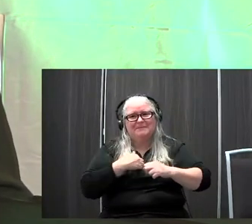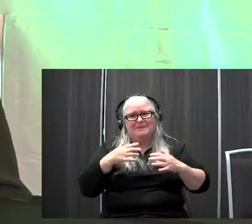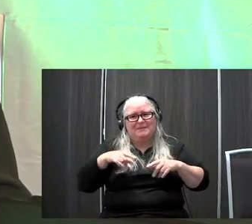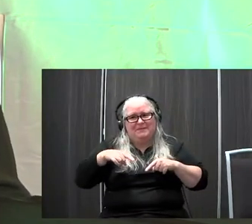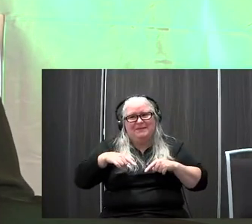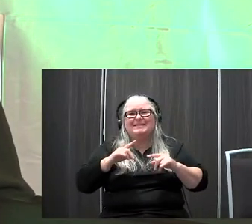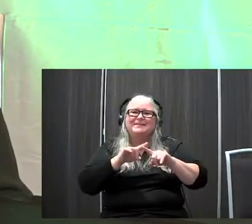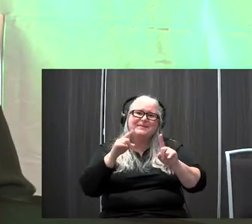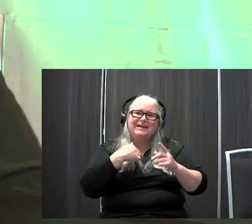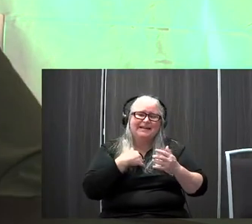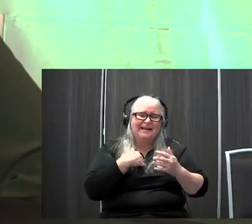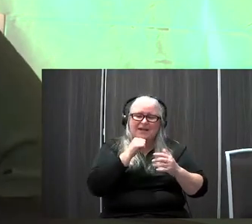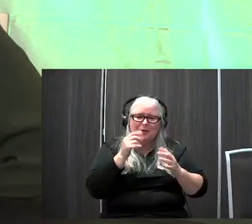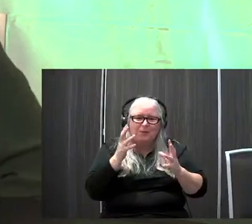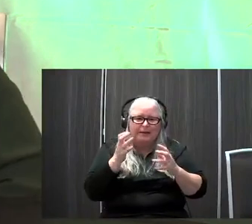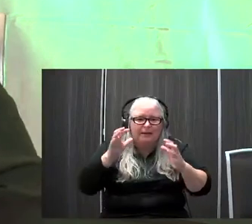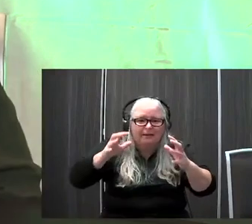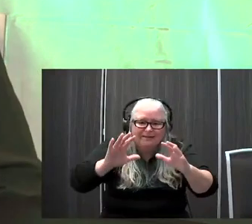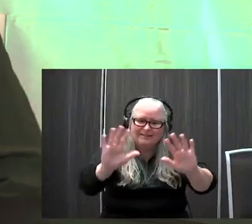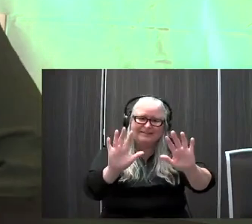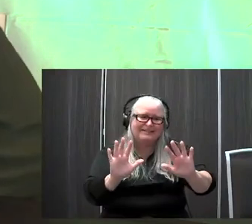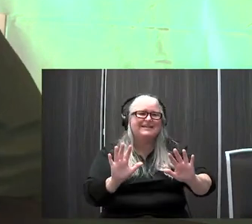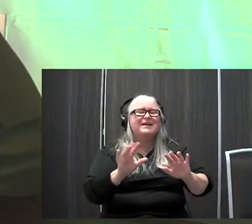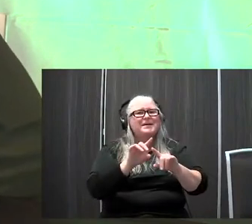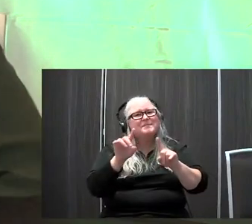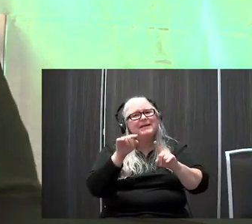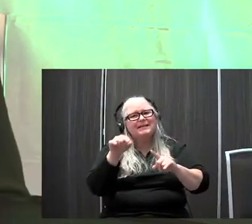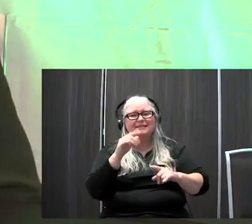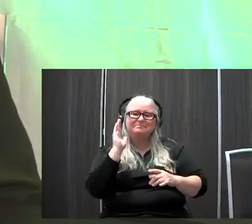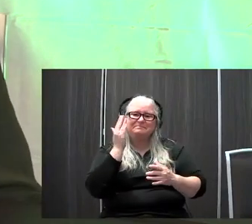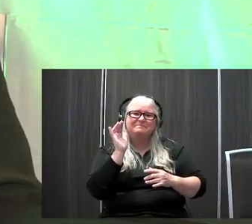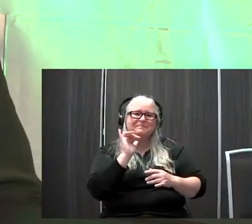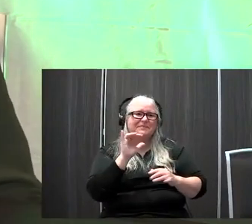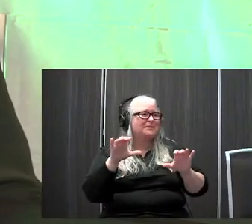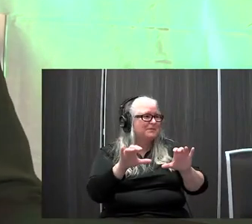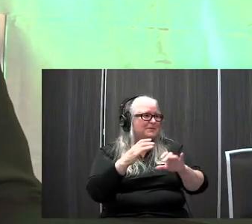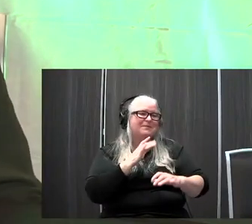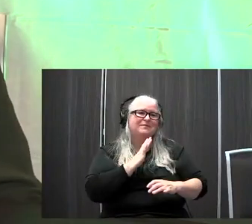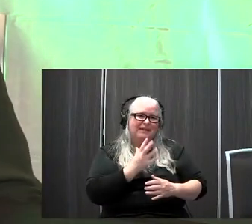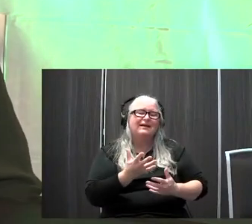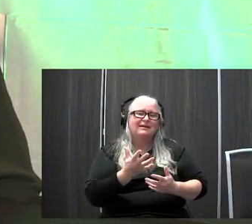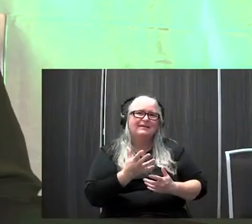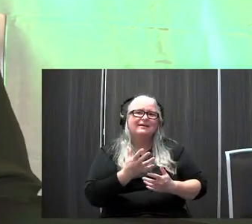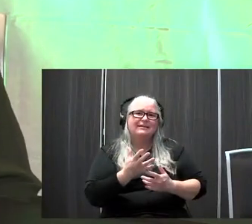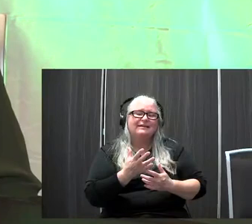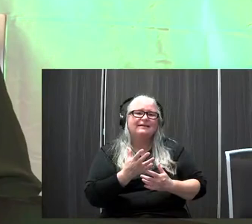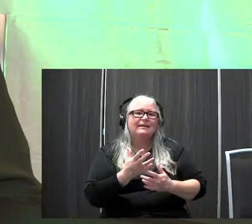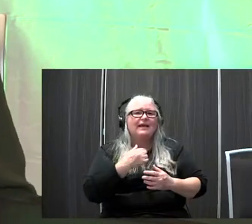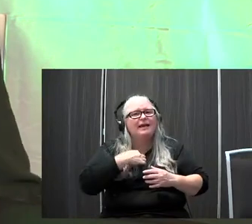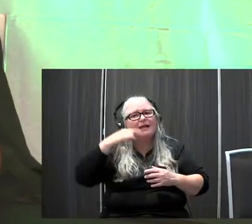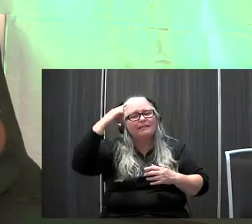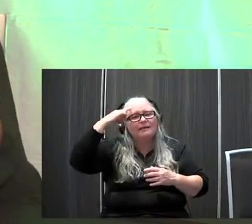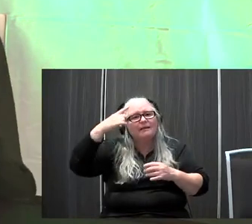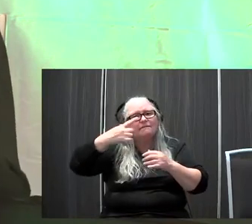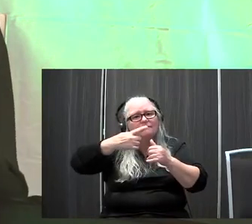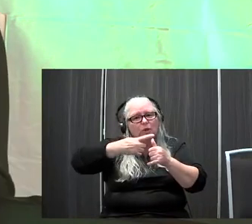try not to, to hover. Um, but he seems to do fine doing all of these things. So, um, I think at first,